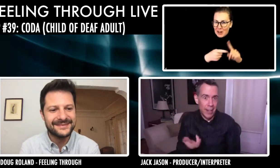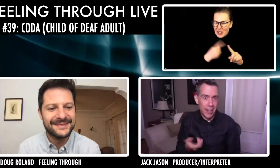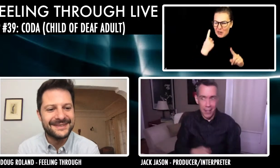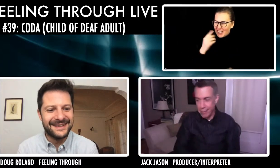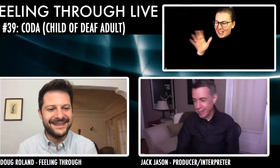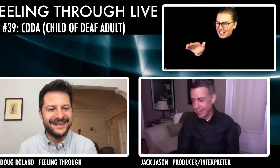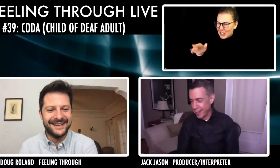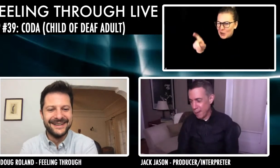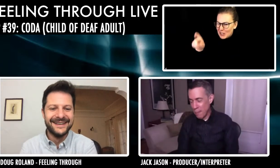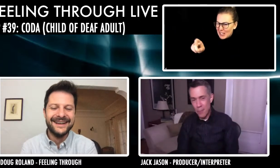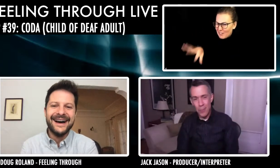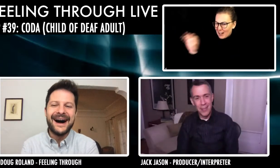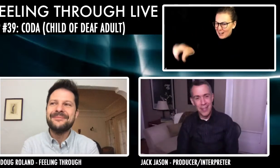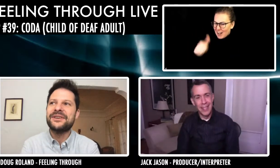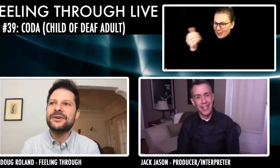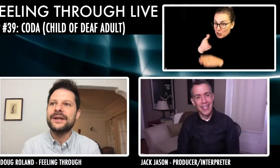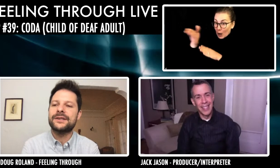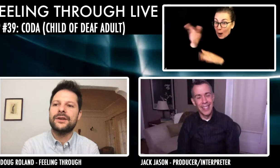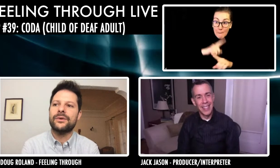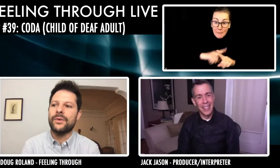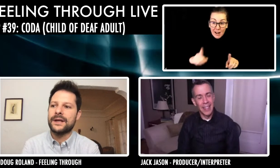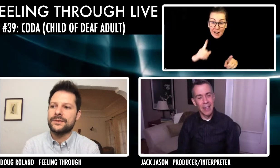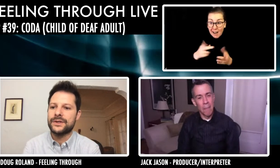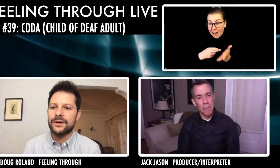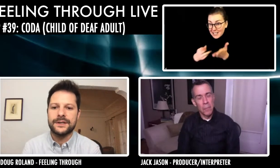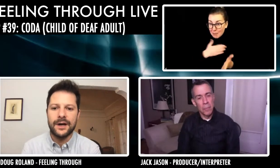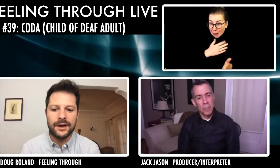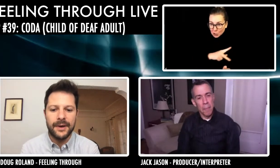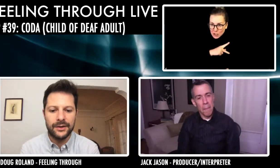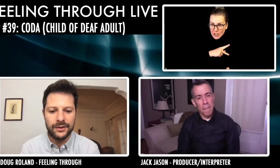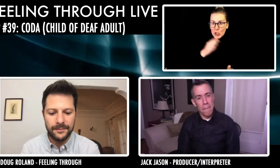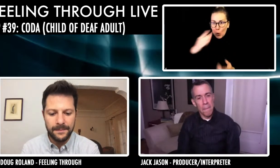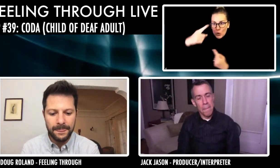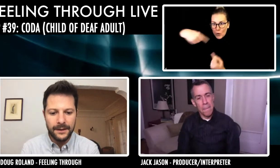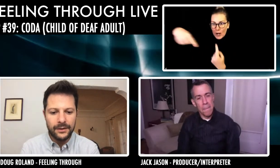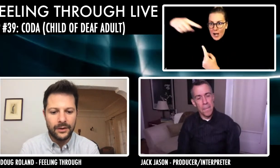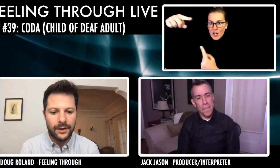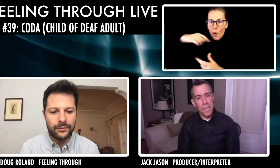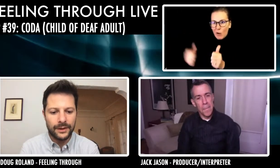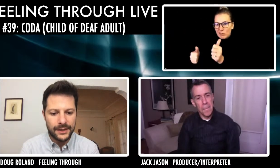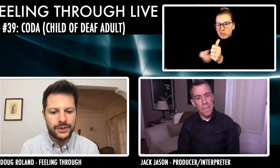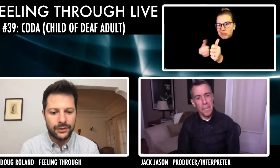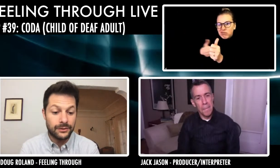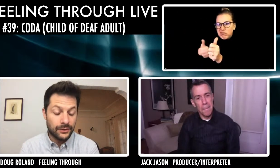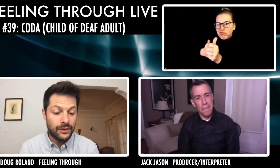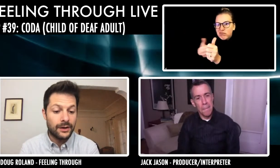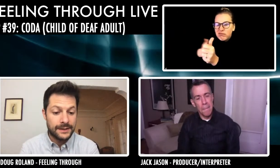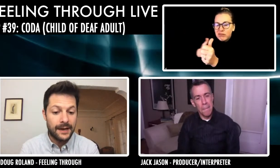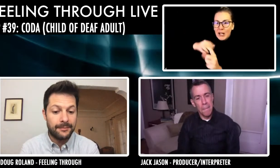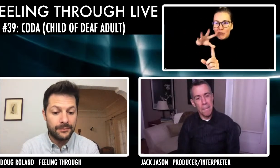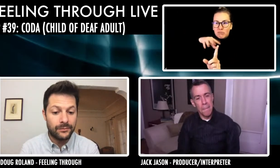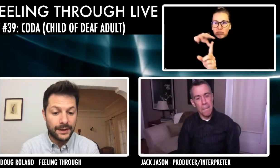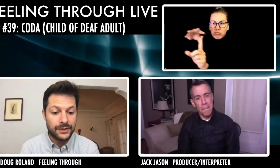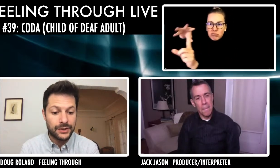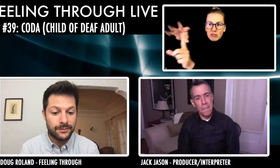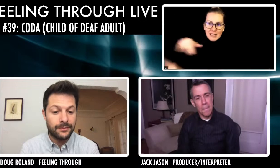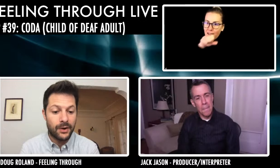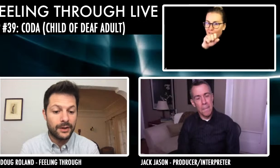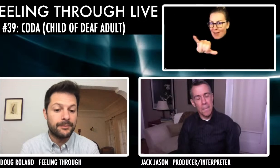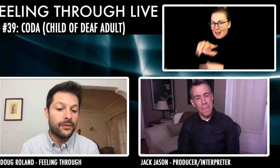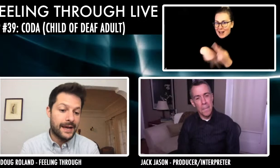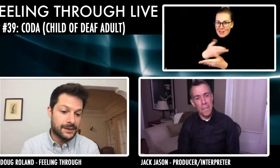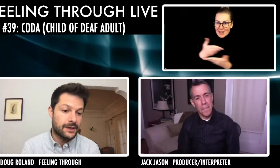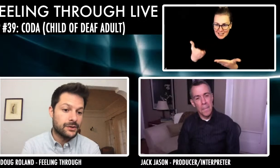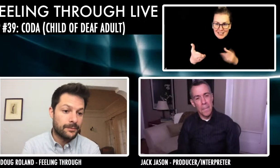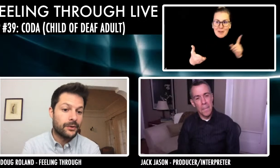I love that kind of stuff. I'm curious, you know, as we start to talk about your, your, your long time relationship with